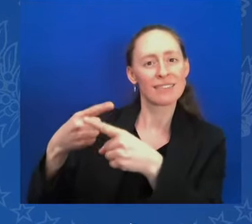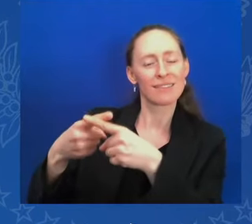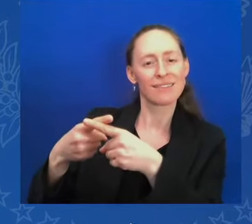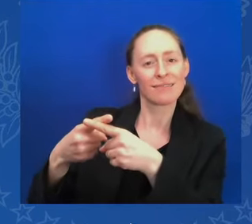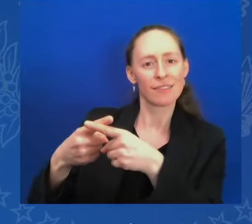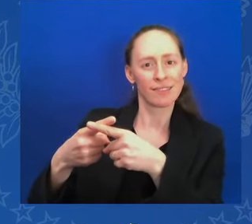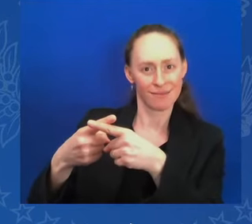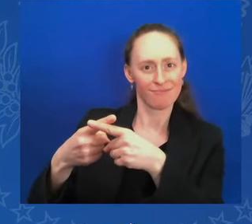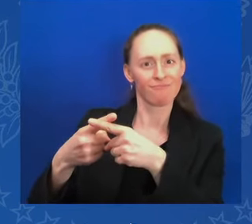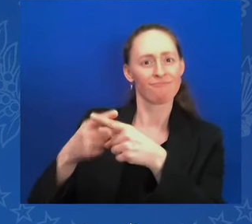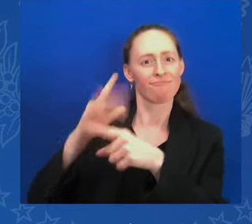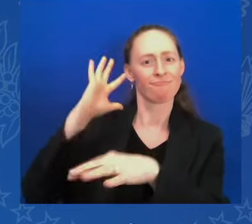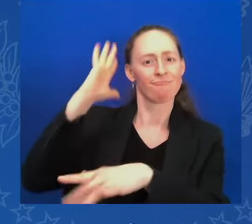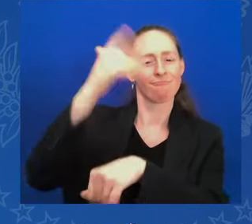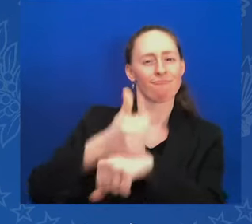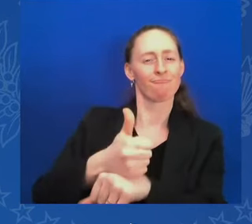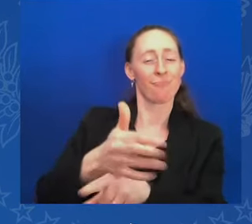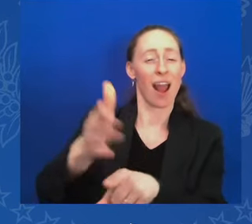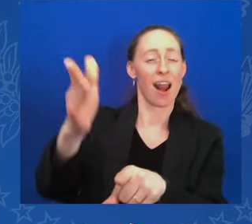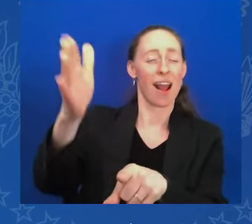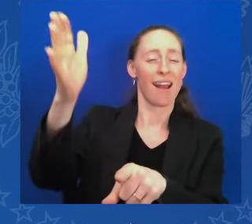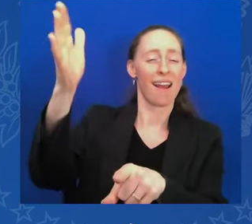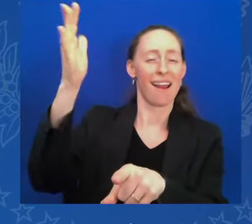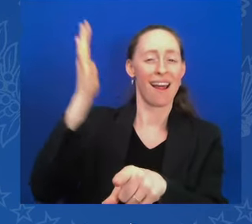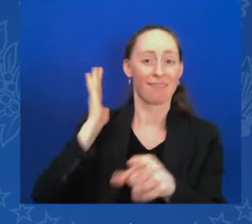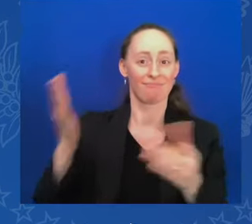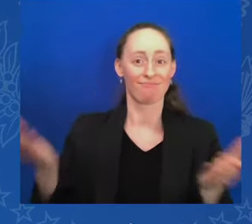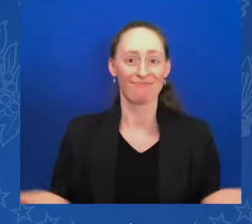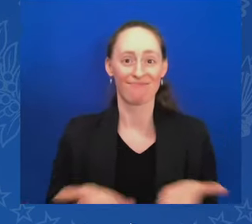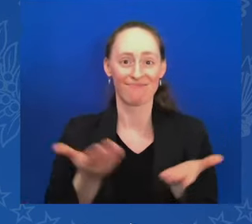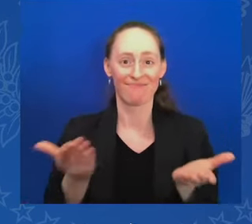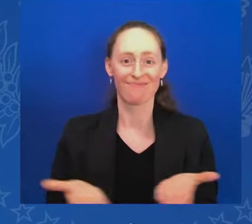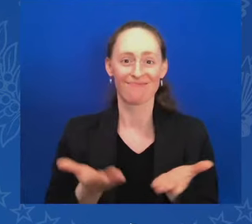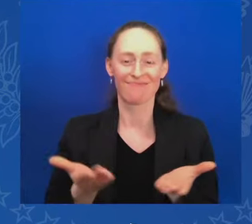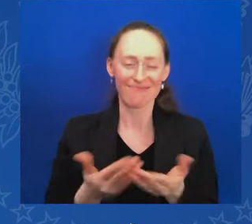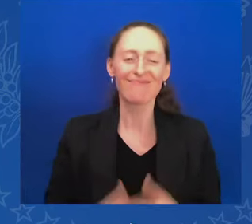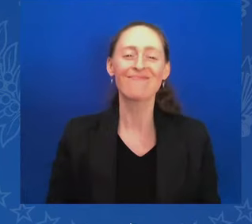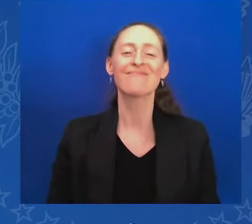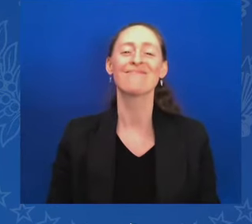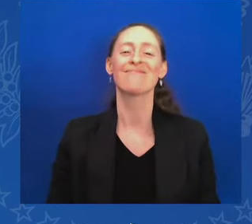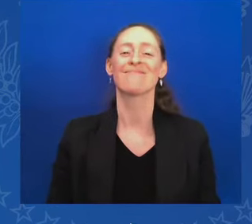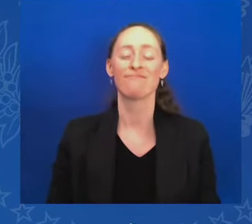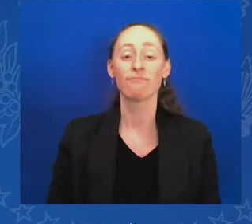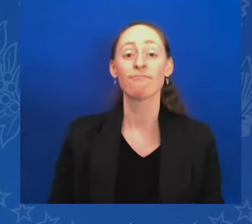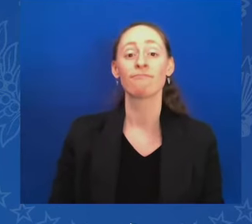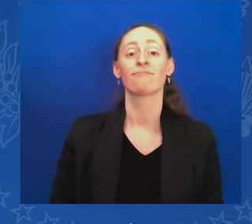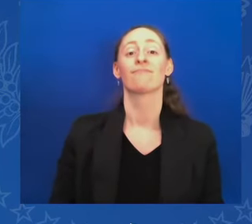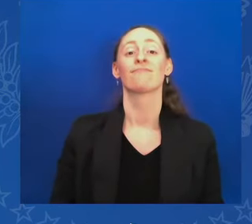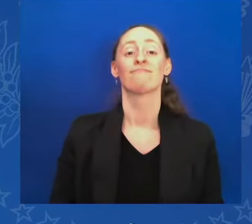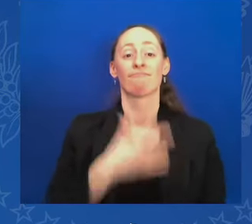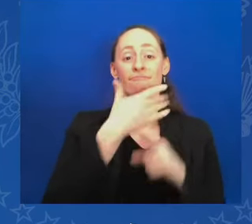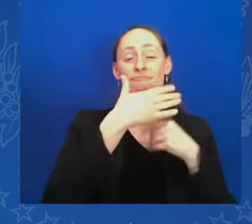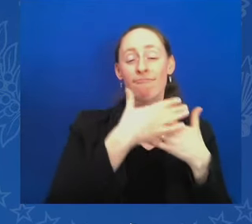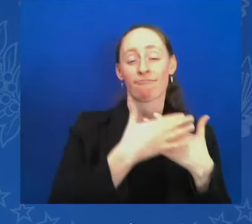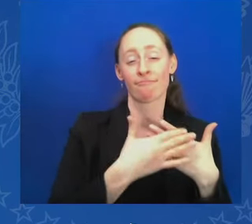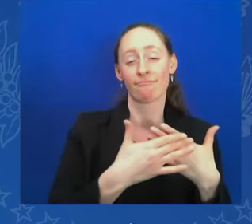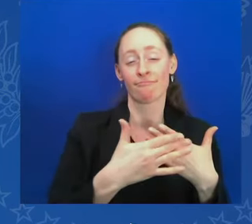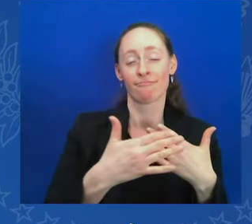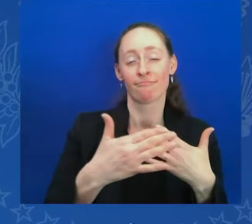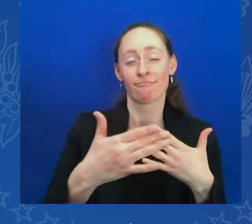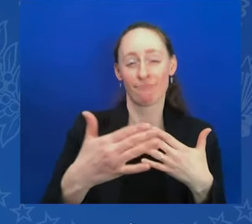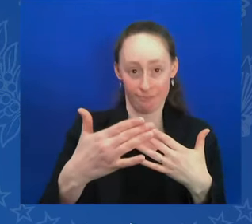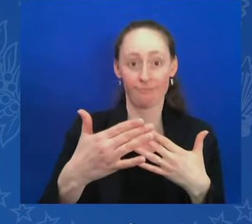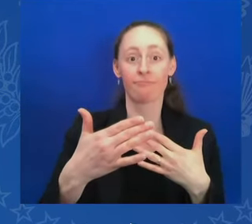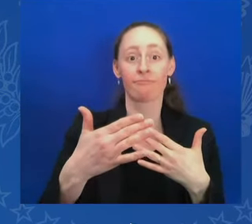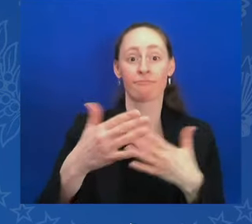Forty-five years after that, Greek patriots fought for their own independence, galvanized by America's quest for liberty. And that's why